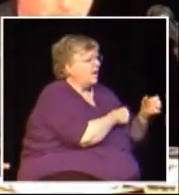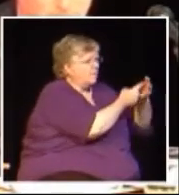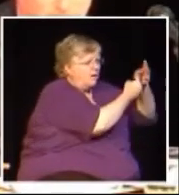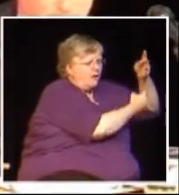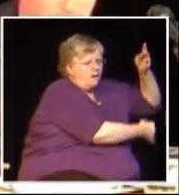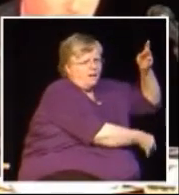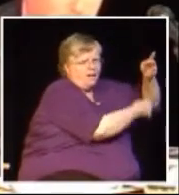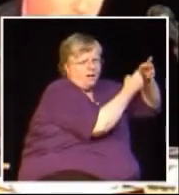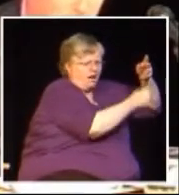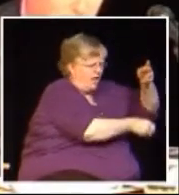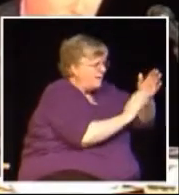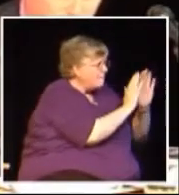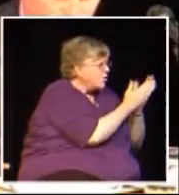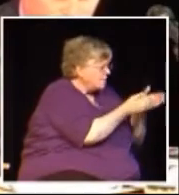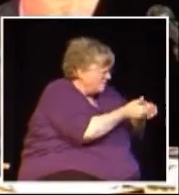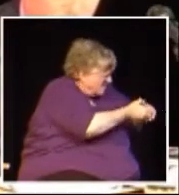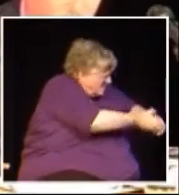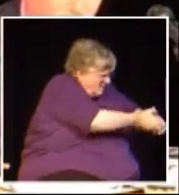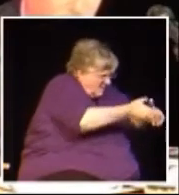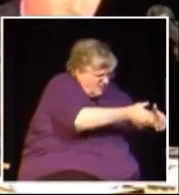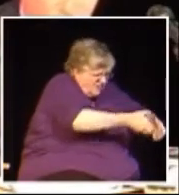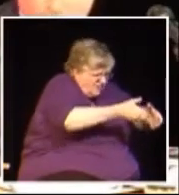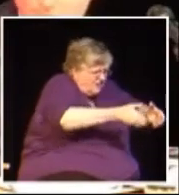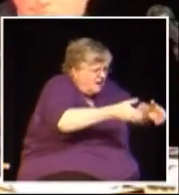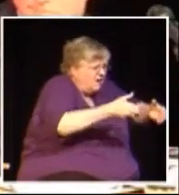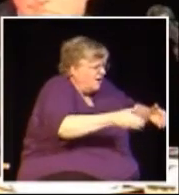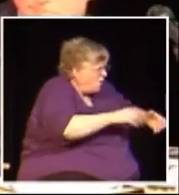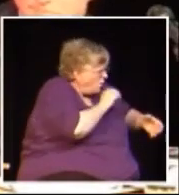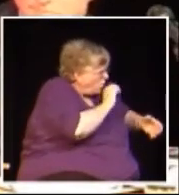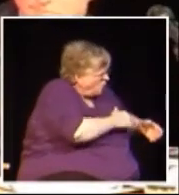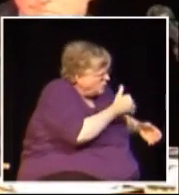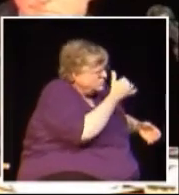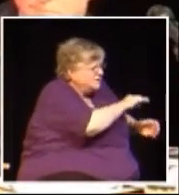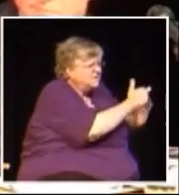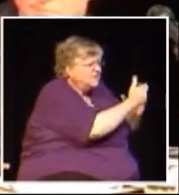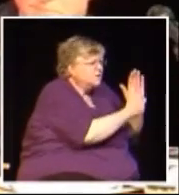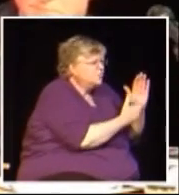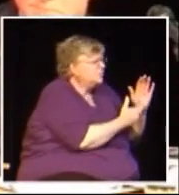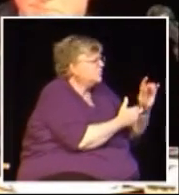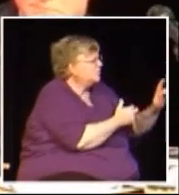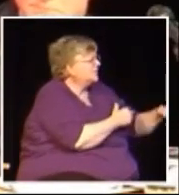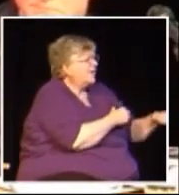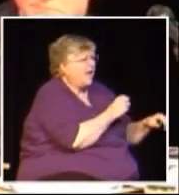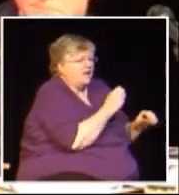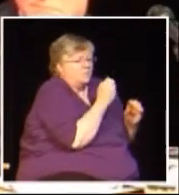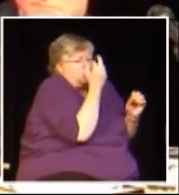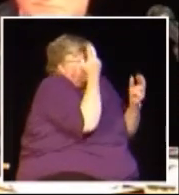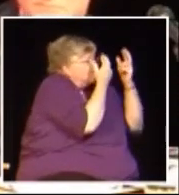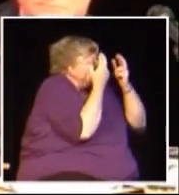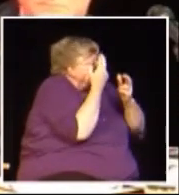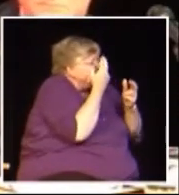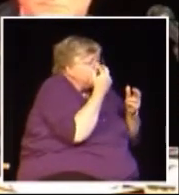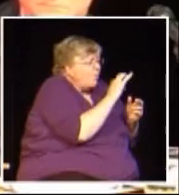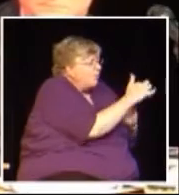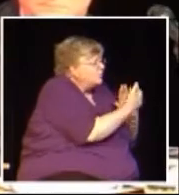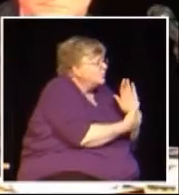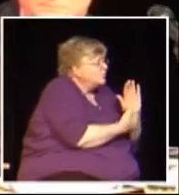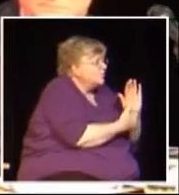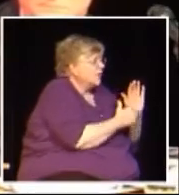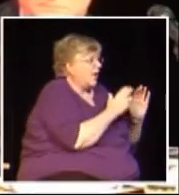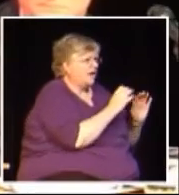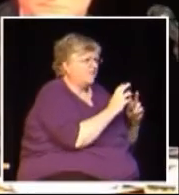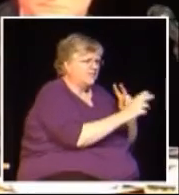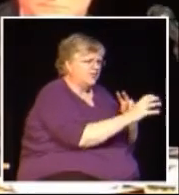was based on a long and very detailed list of items that the government considered tax exempt. It was archaic, nonsensible, outdated,